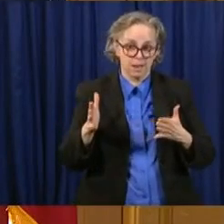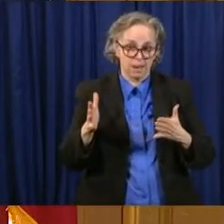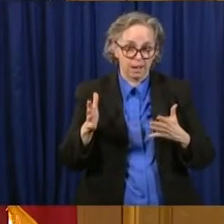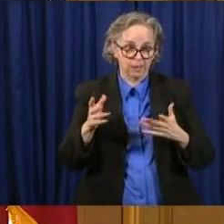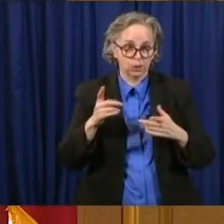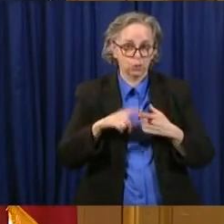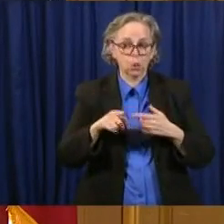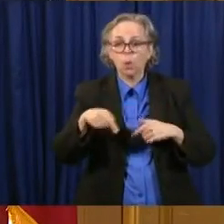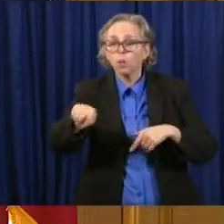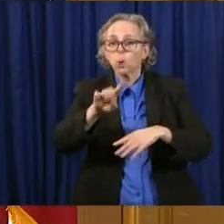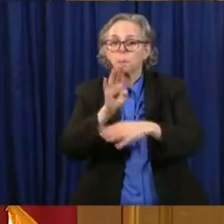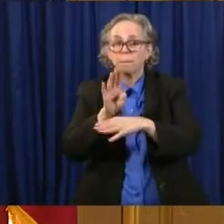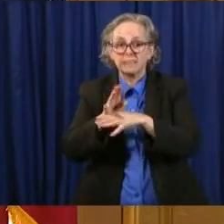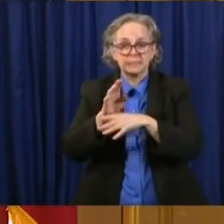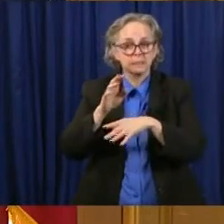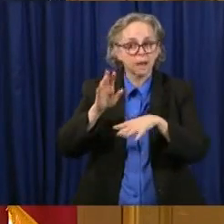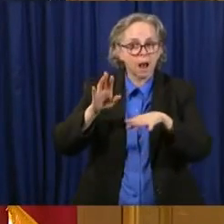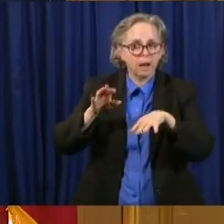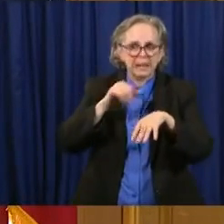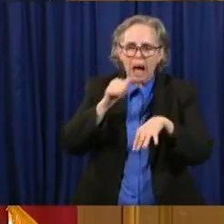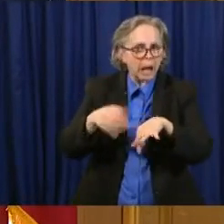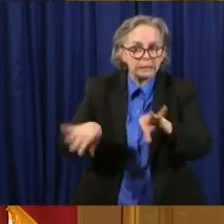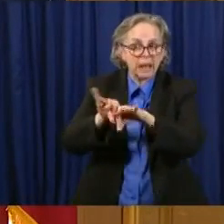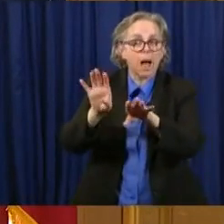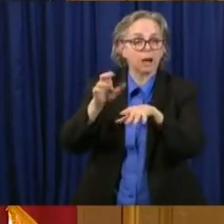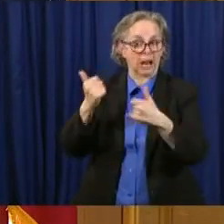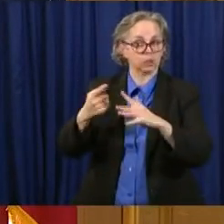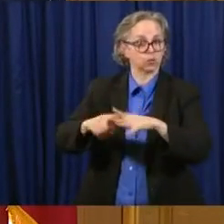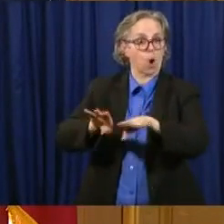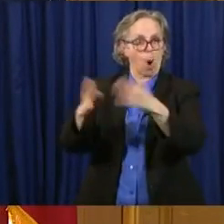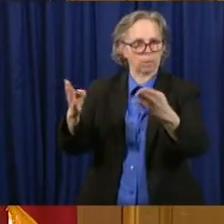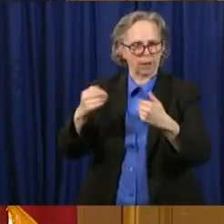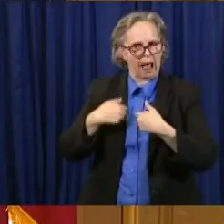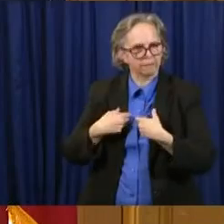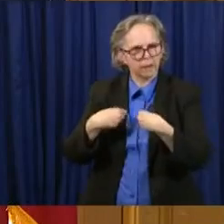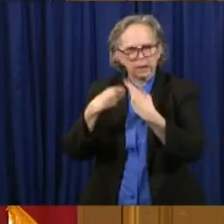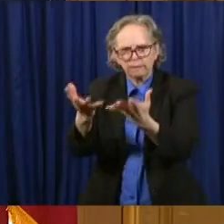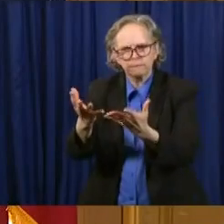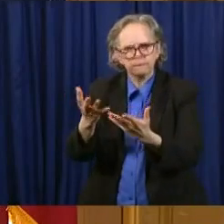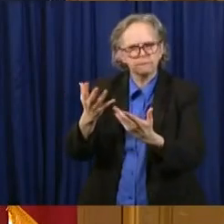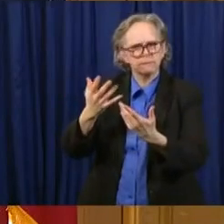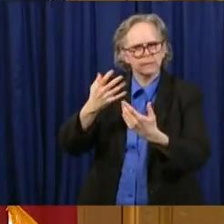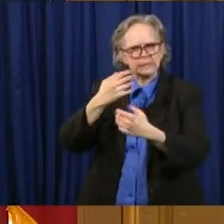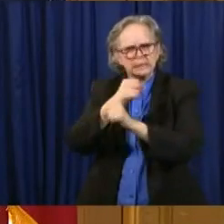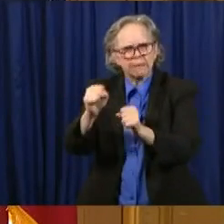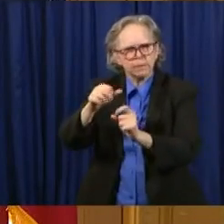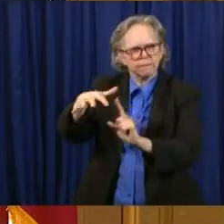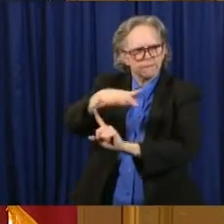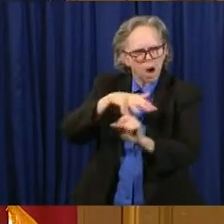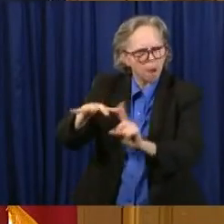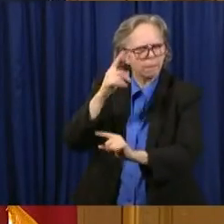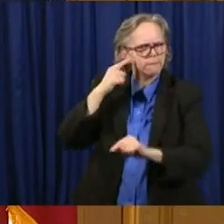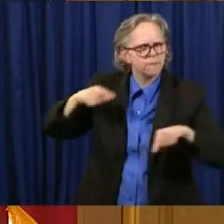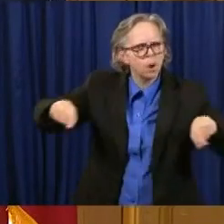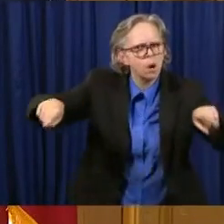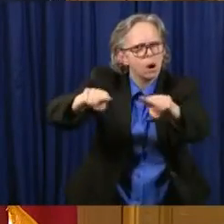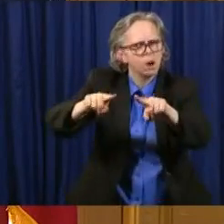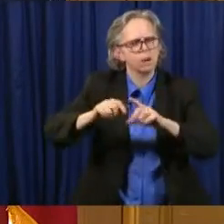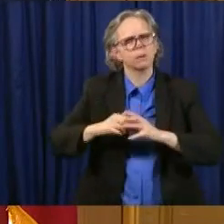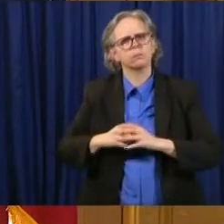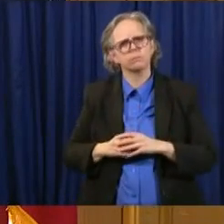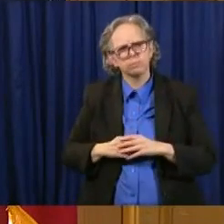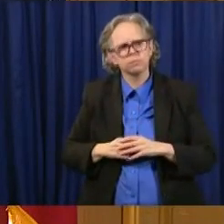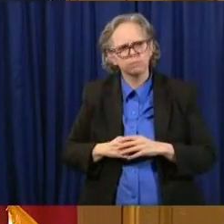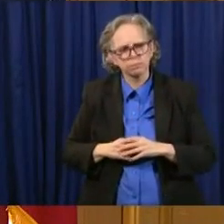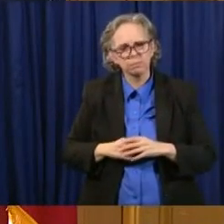provide a safe working place, uh, is not only something that they, they, they need to do